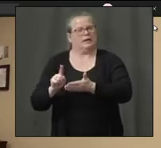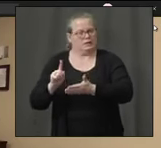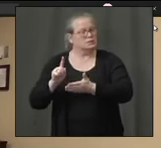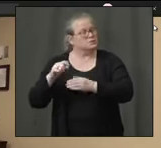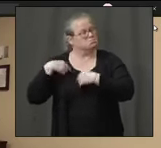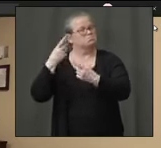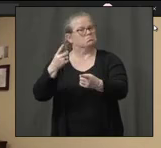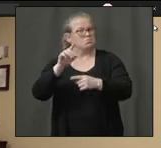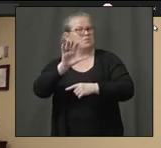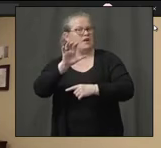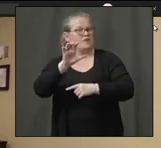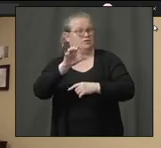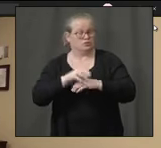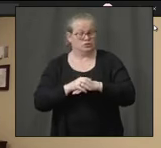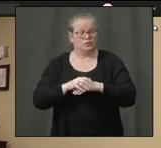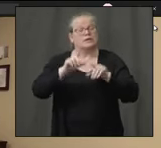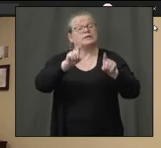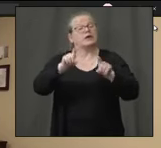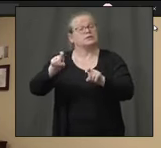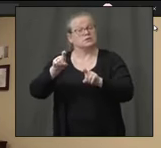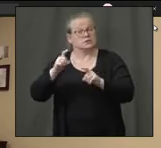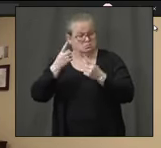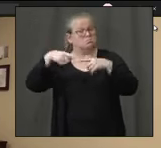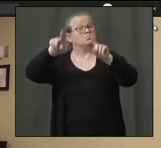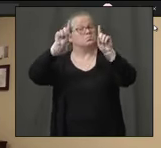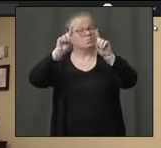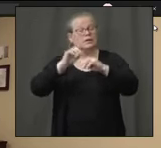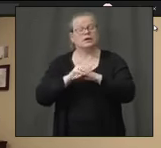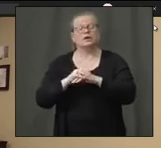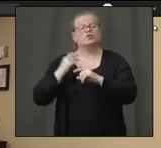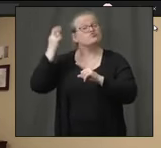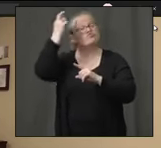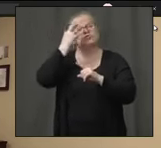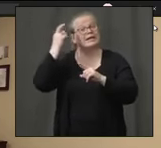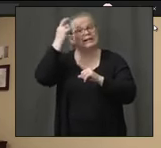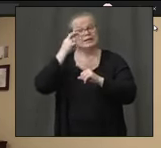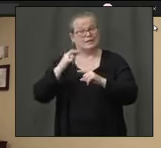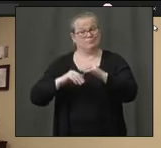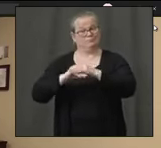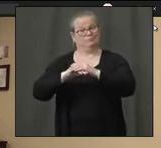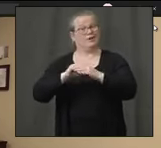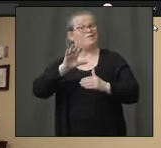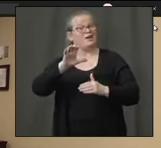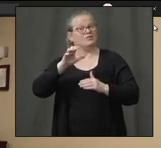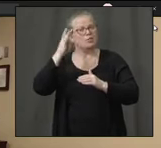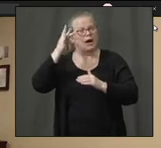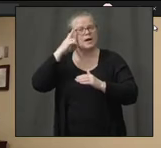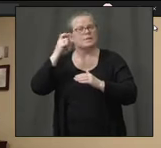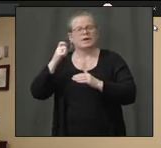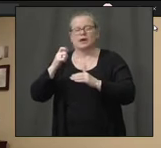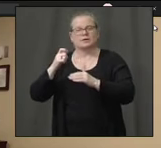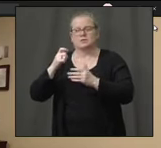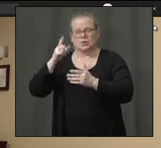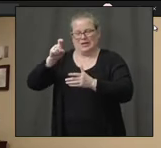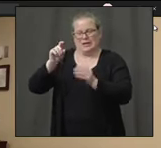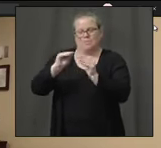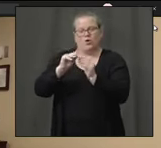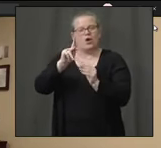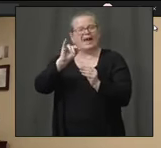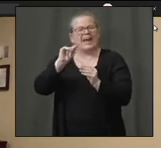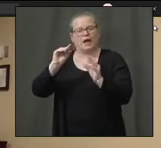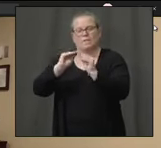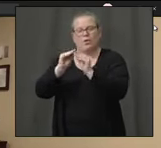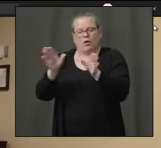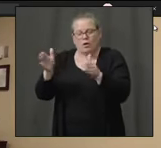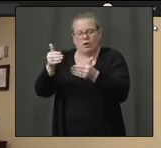limit there has been predominantly the access to specimen acquisition kits. And that is what the